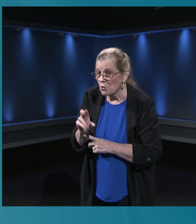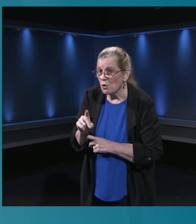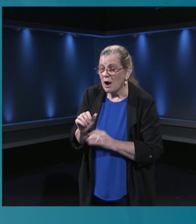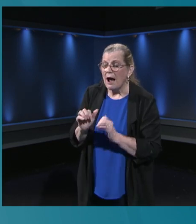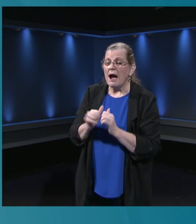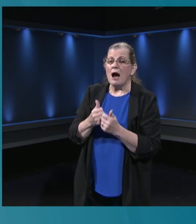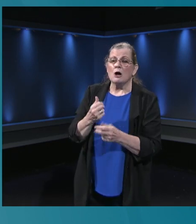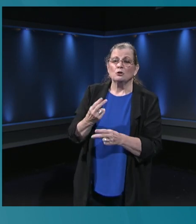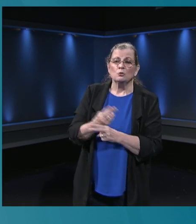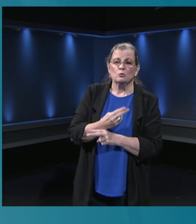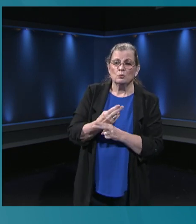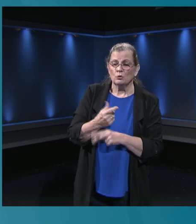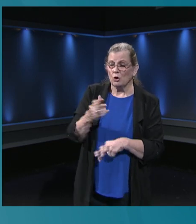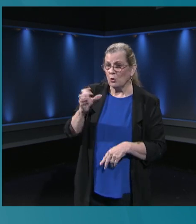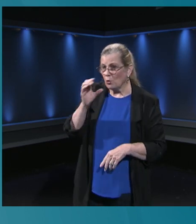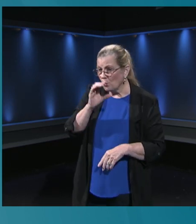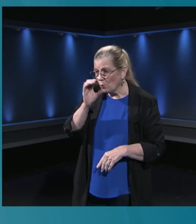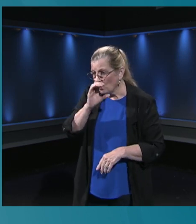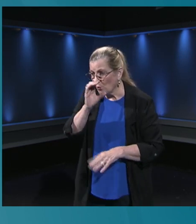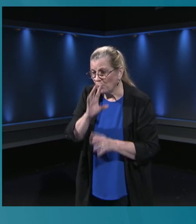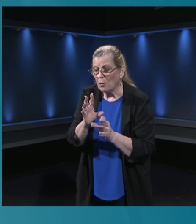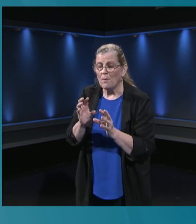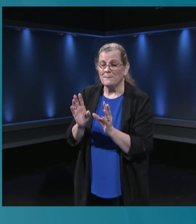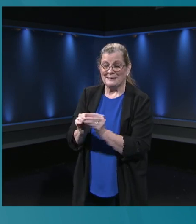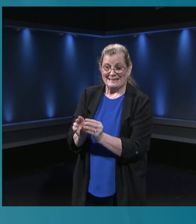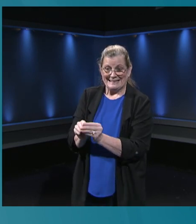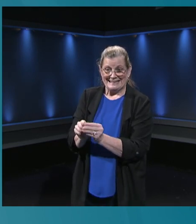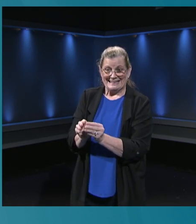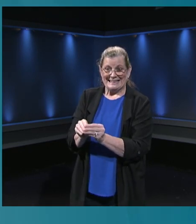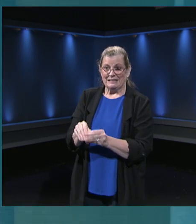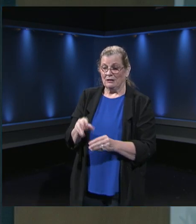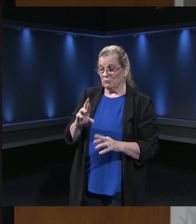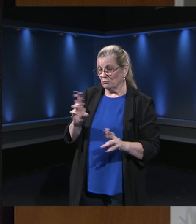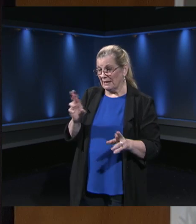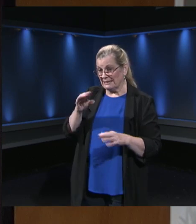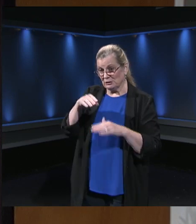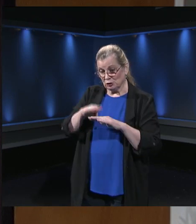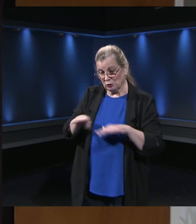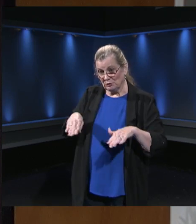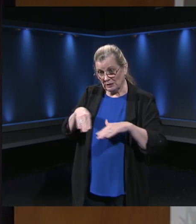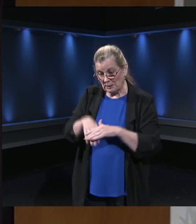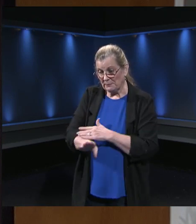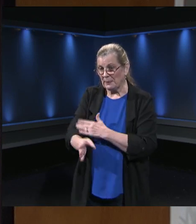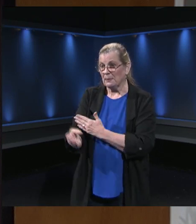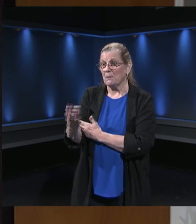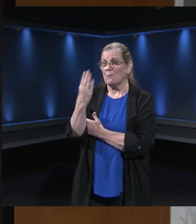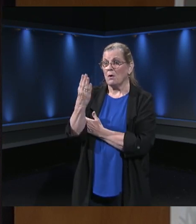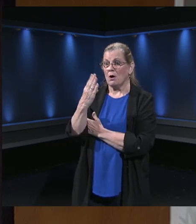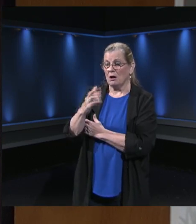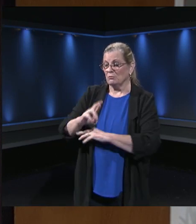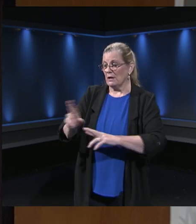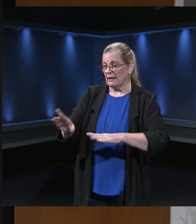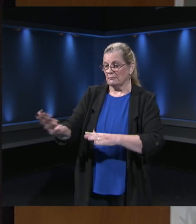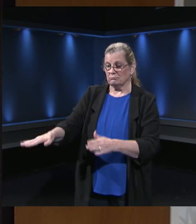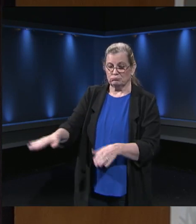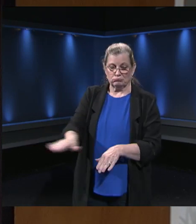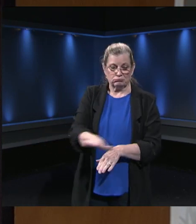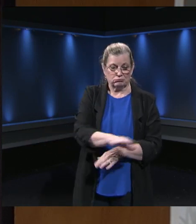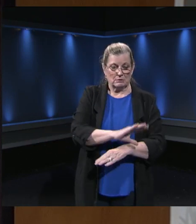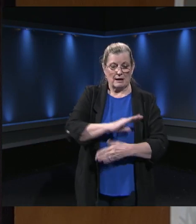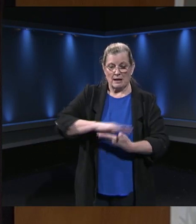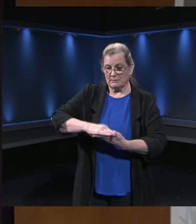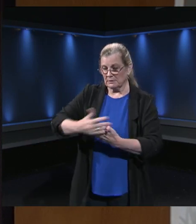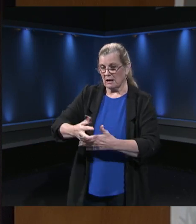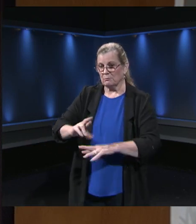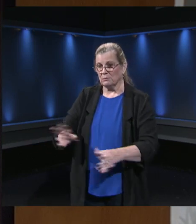can help the students who are in their care be successful virtually as well. And also thinking about expanding that into the evening and some of their community drop